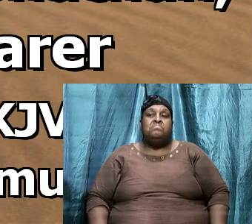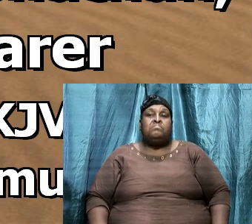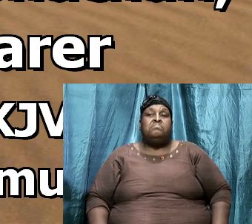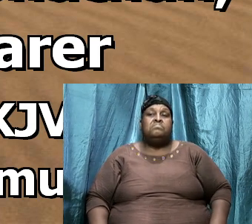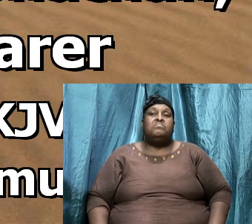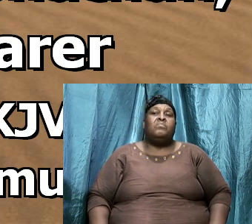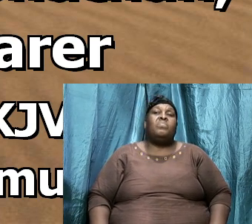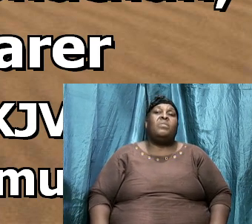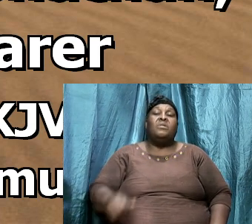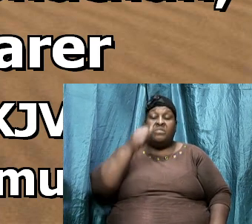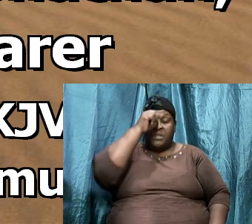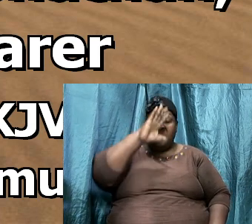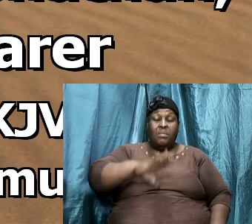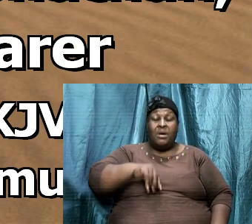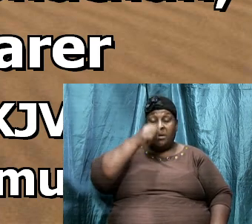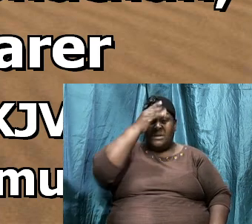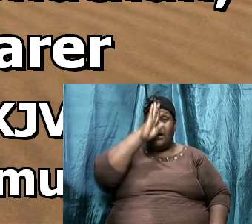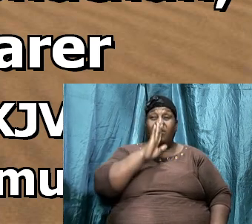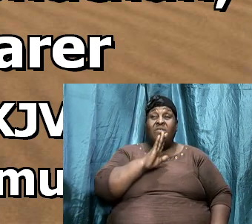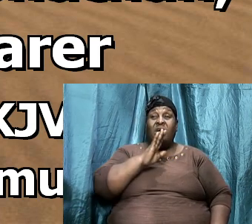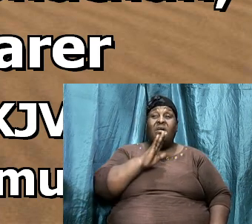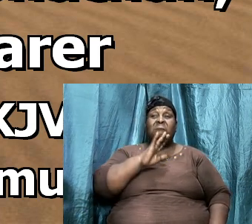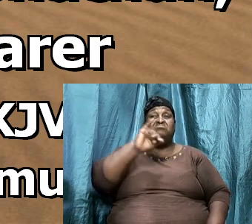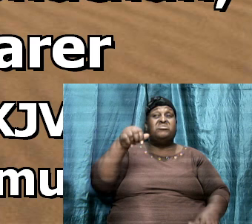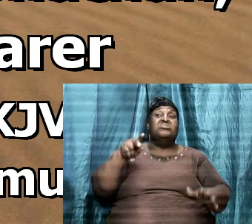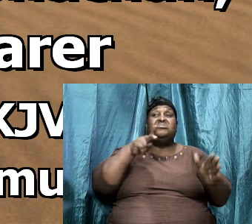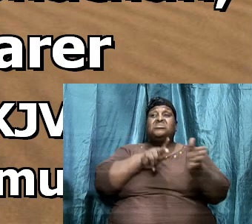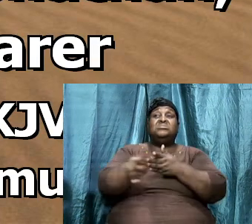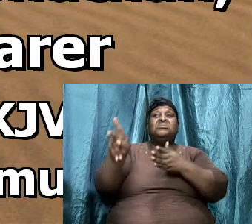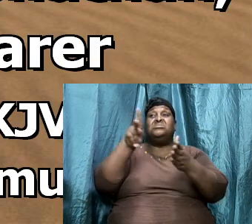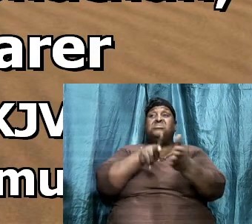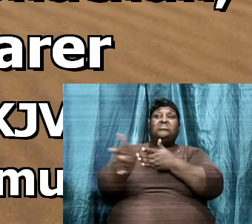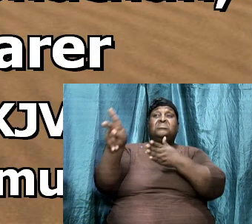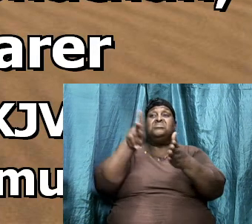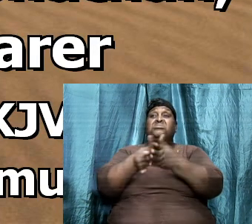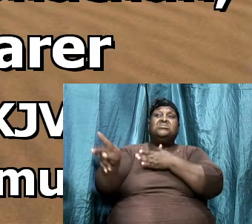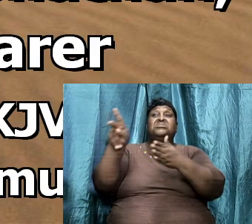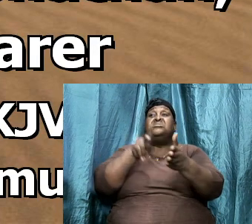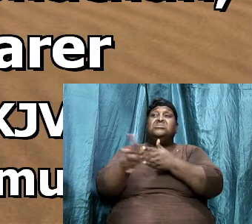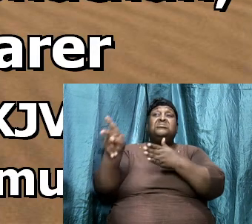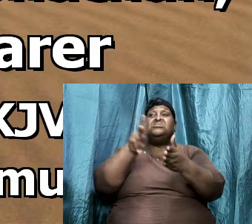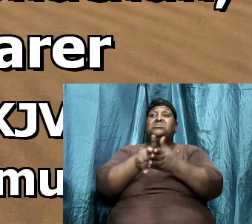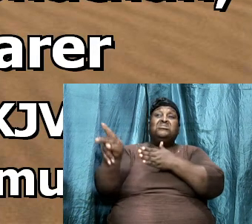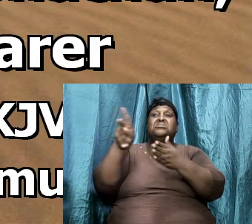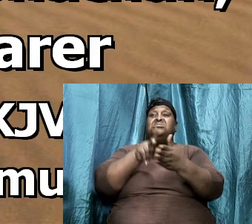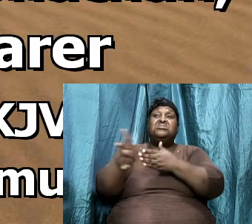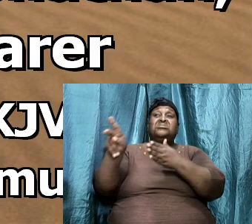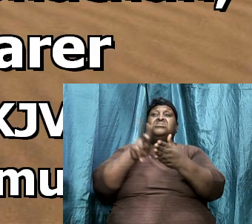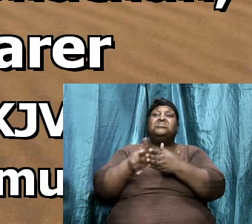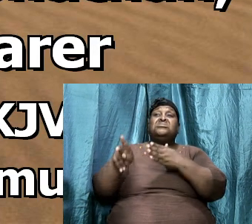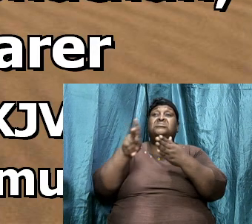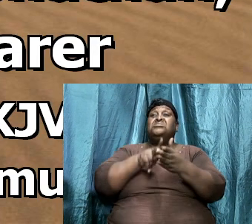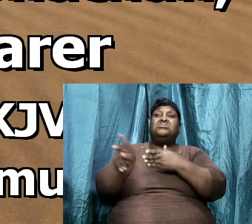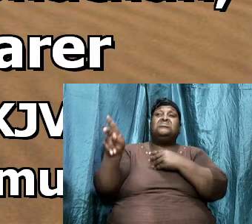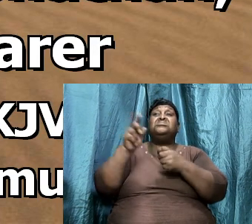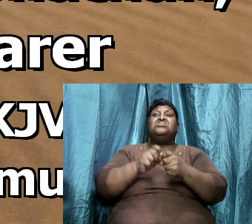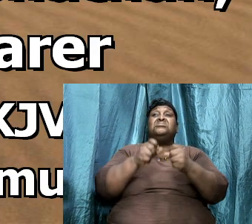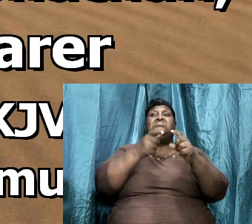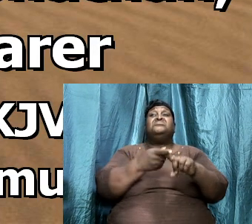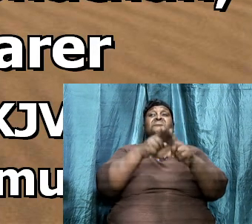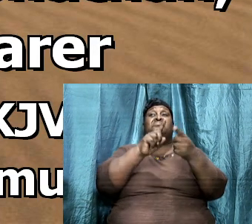Jonathan just killed and his armor bearer followed him and said look here you kill him